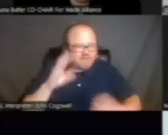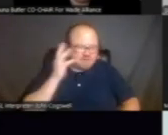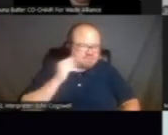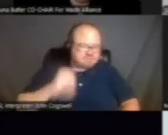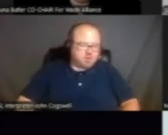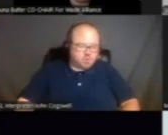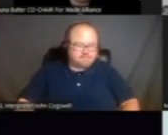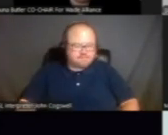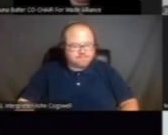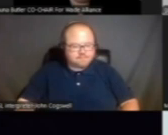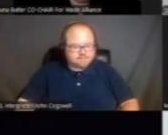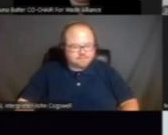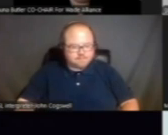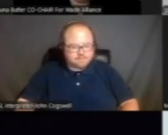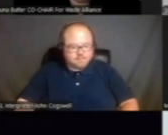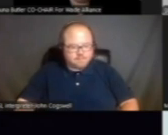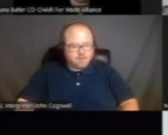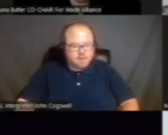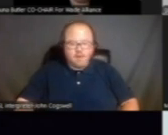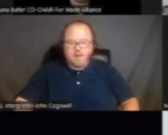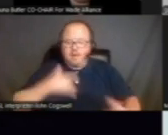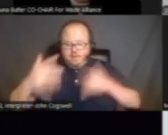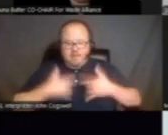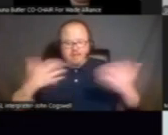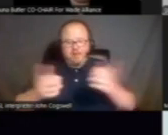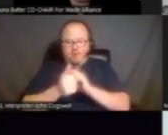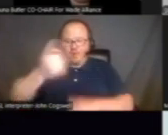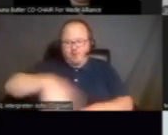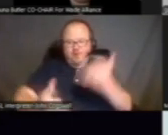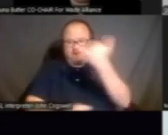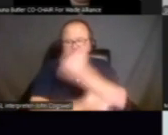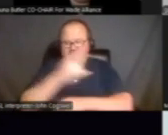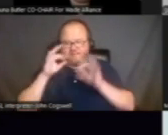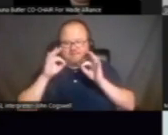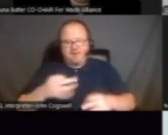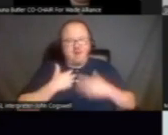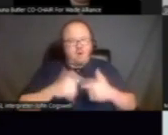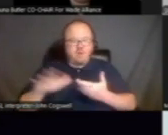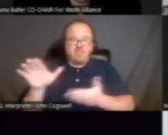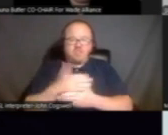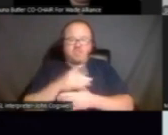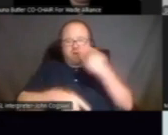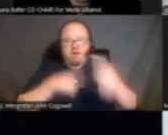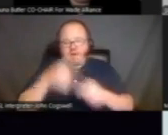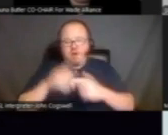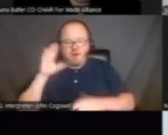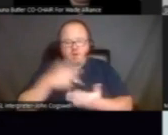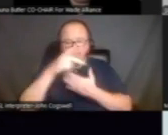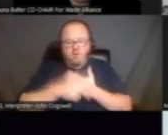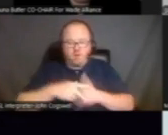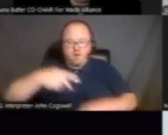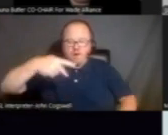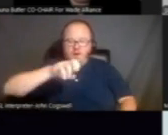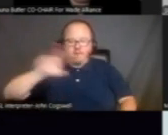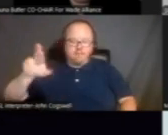So very, very excited to be here with you all today. I just wanted to share about our program, the peer self